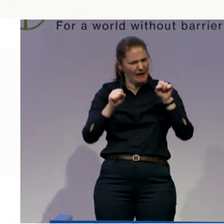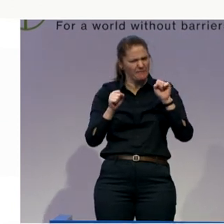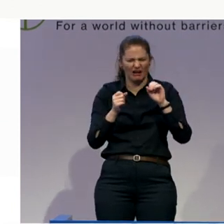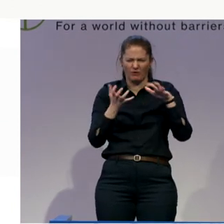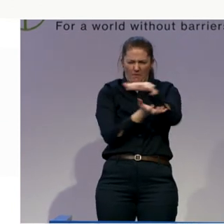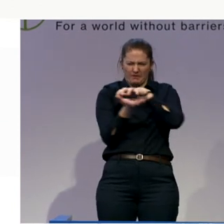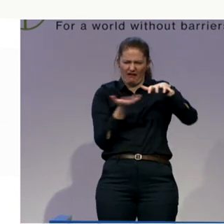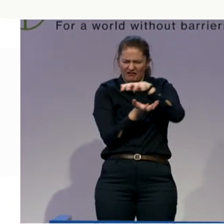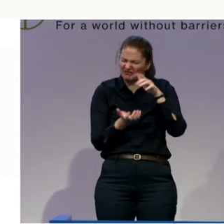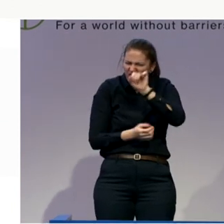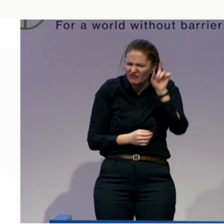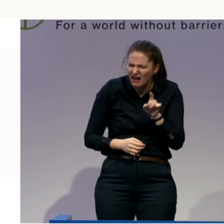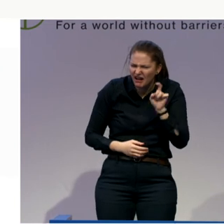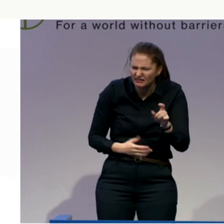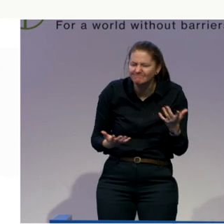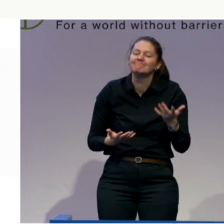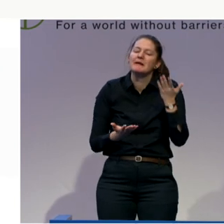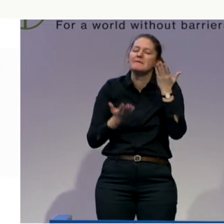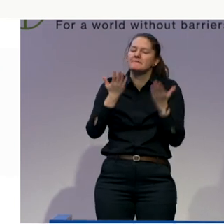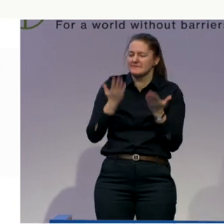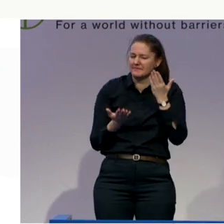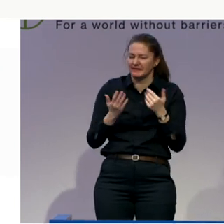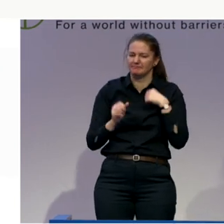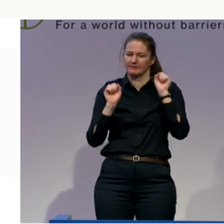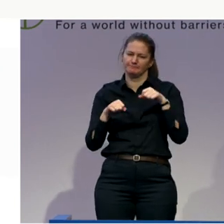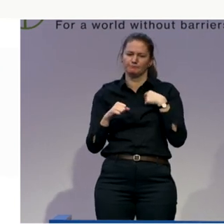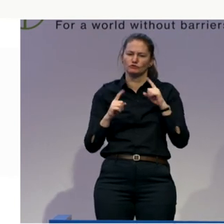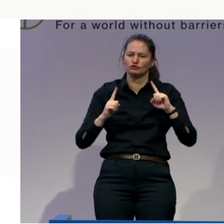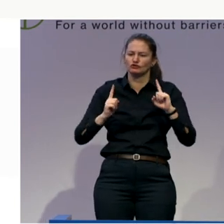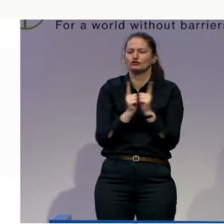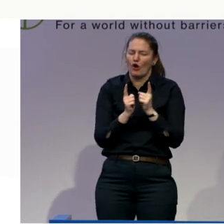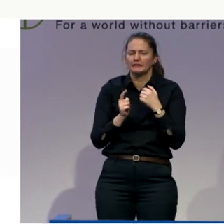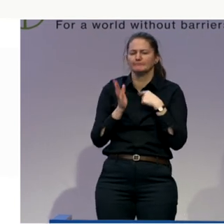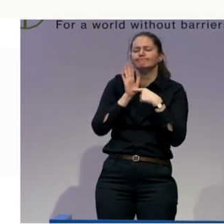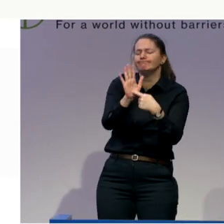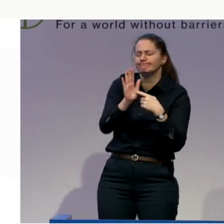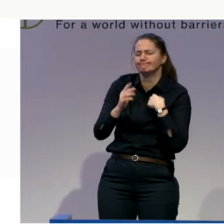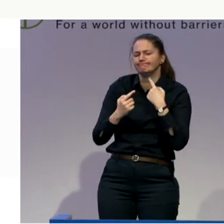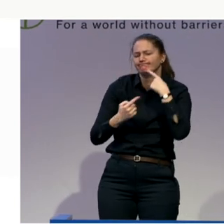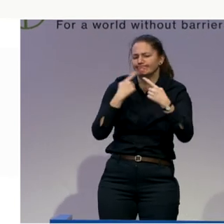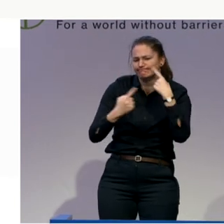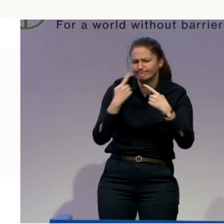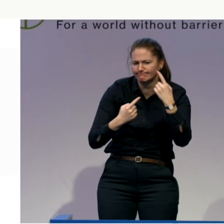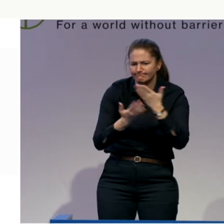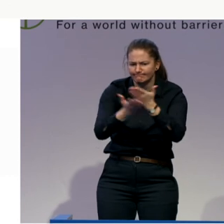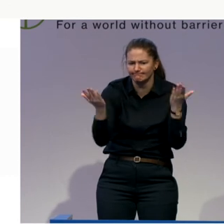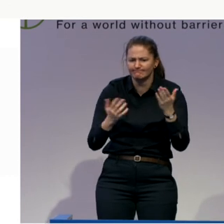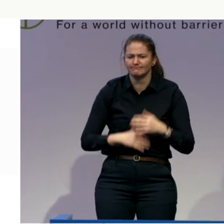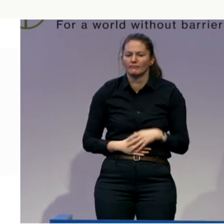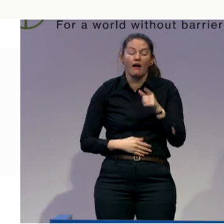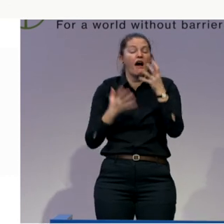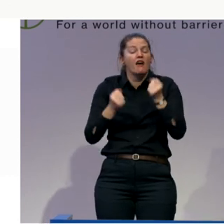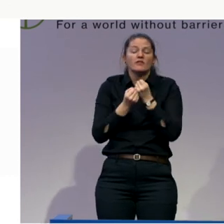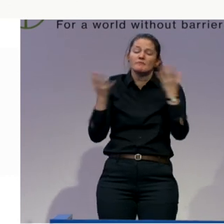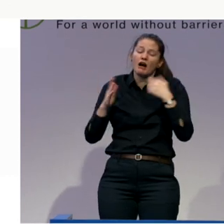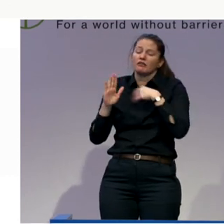just before, but there are a number of rules about assessment, about do I have a right, what